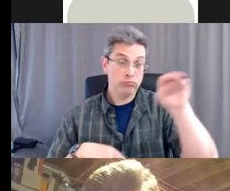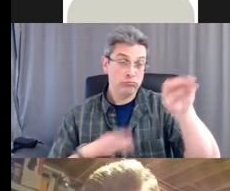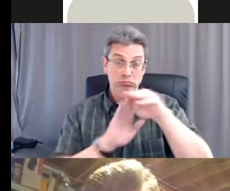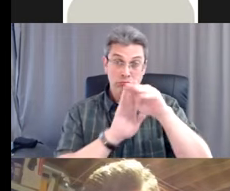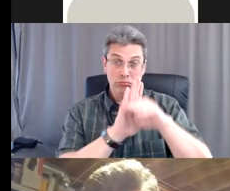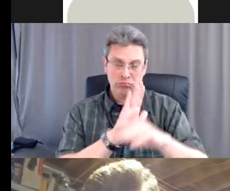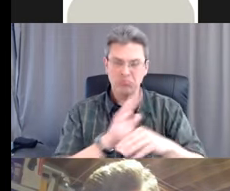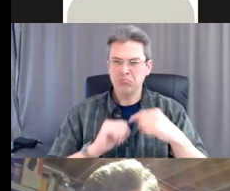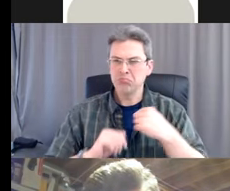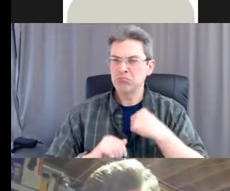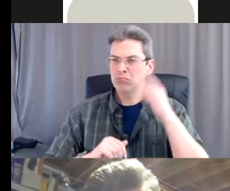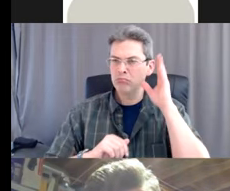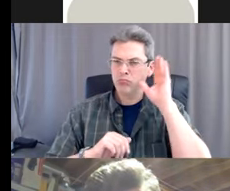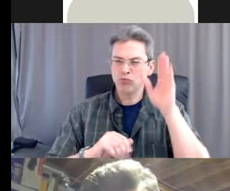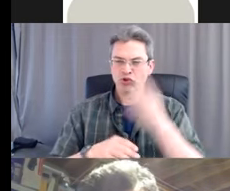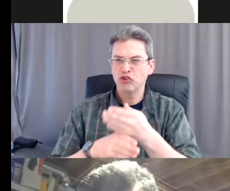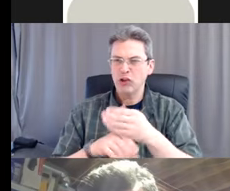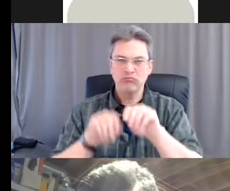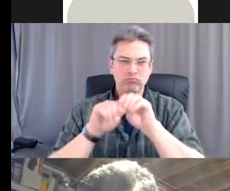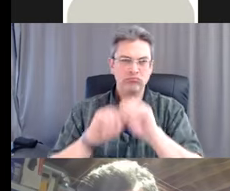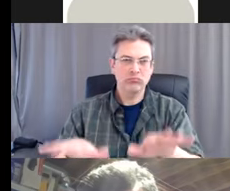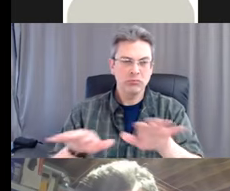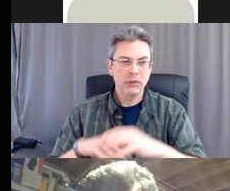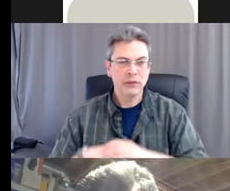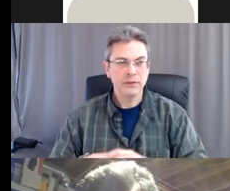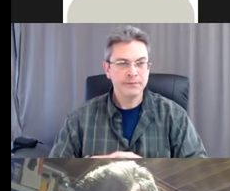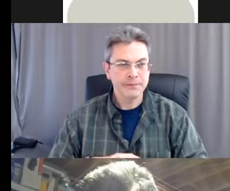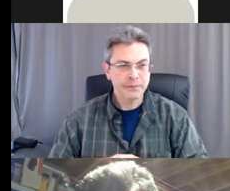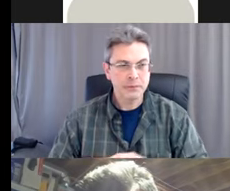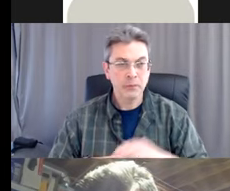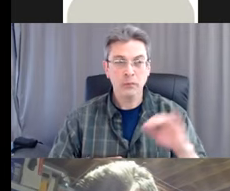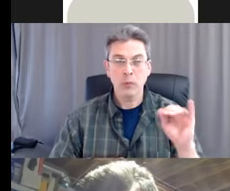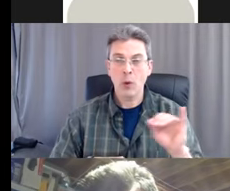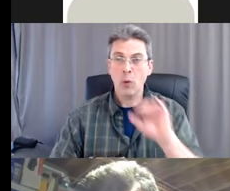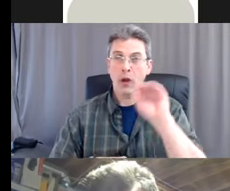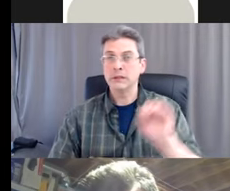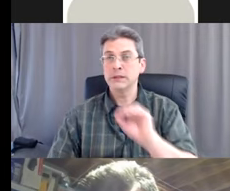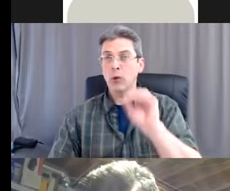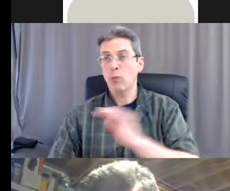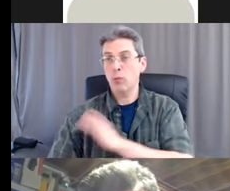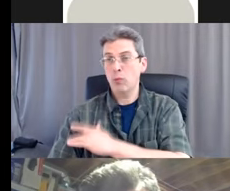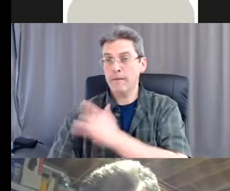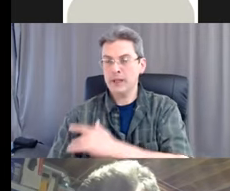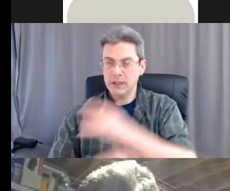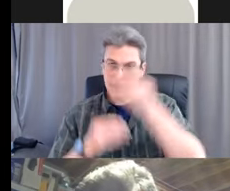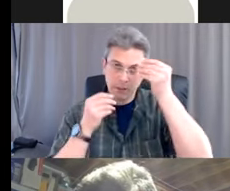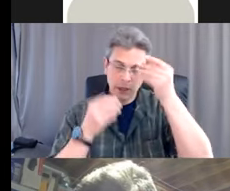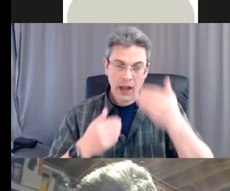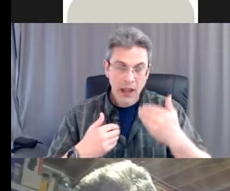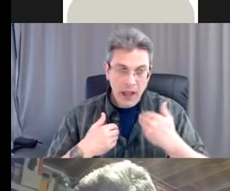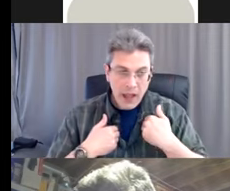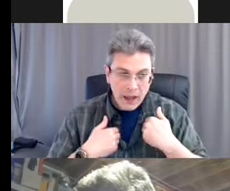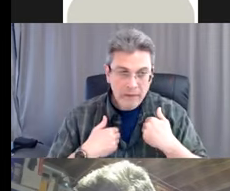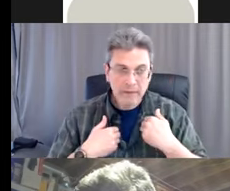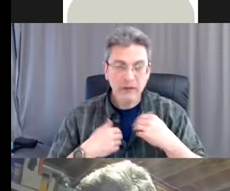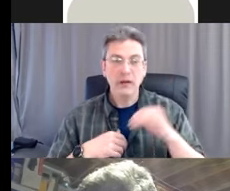after the webinar. Um, there's also at the provincial level and how to also put on the medical